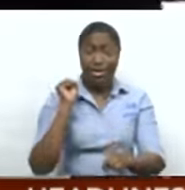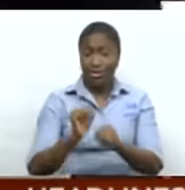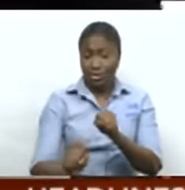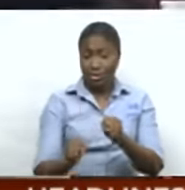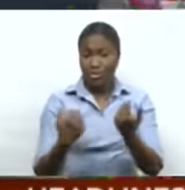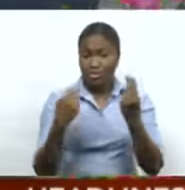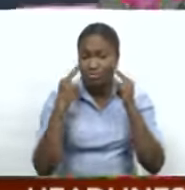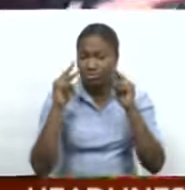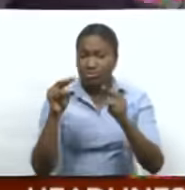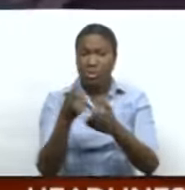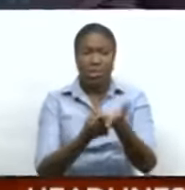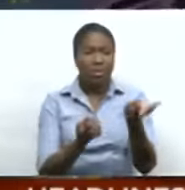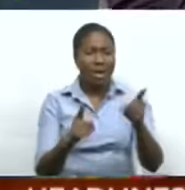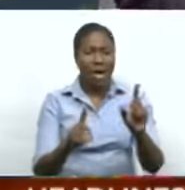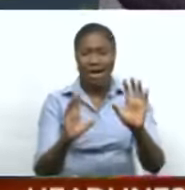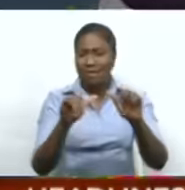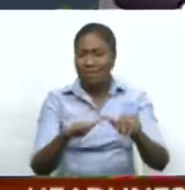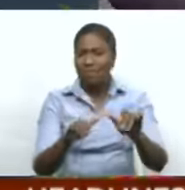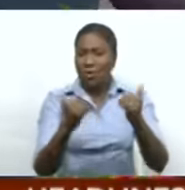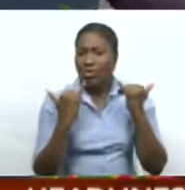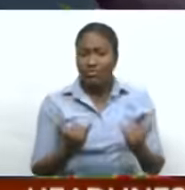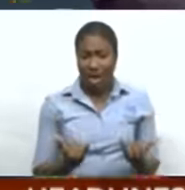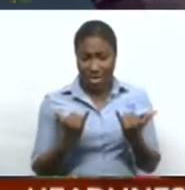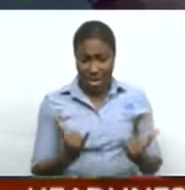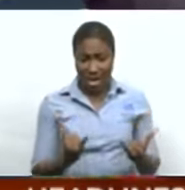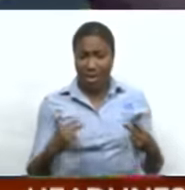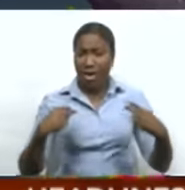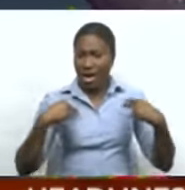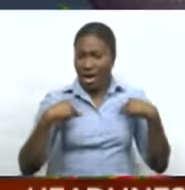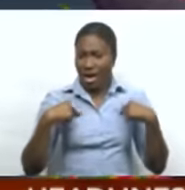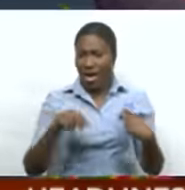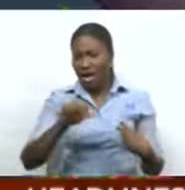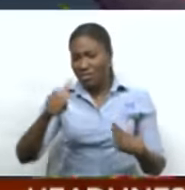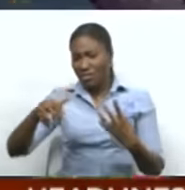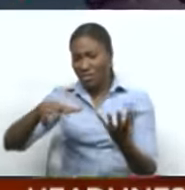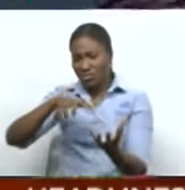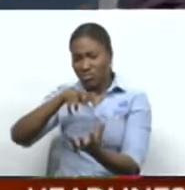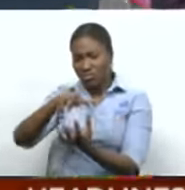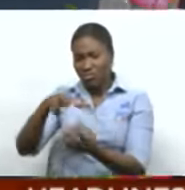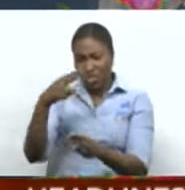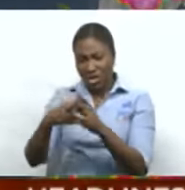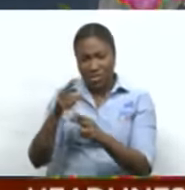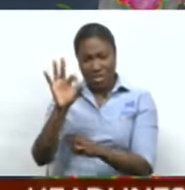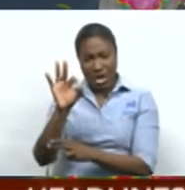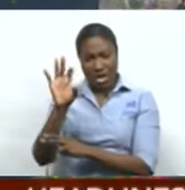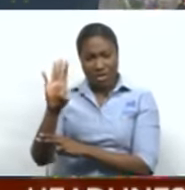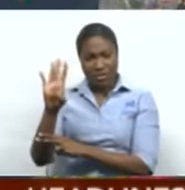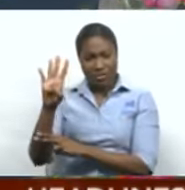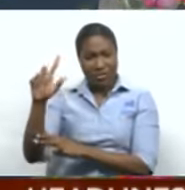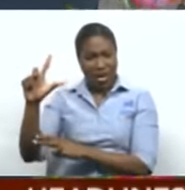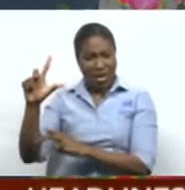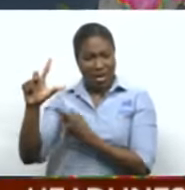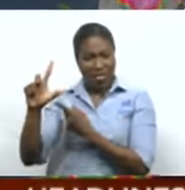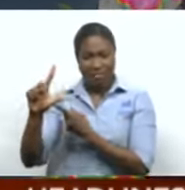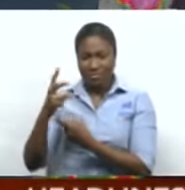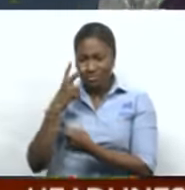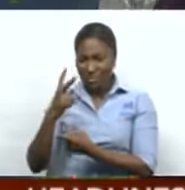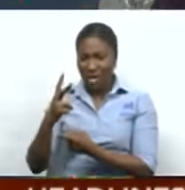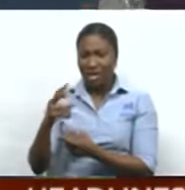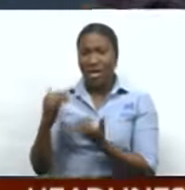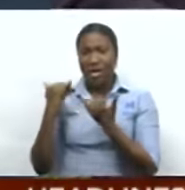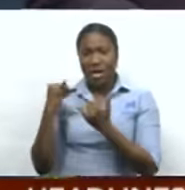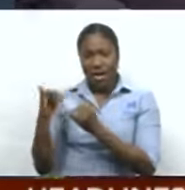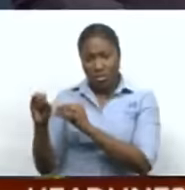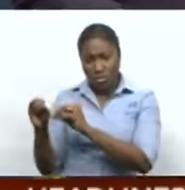at what's going on in the Atlantic right now. We have Invest 94L. That's the one that we're concerned about, this active tropical wave. Now moving into frame,